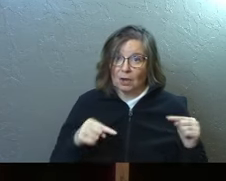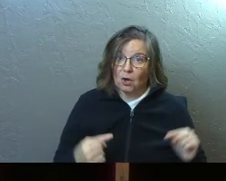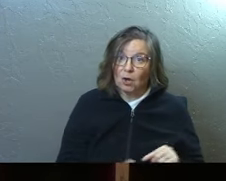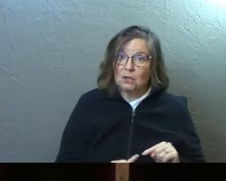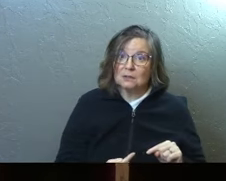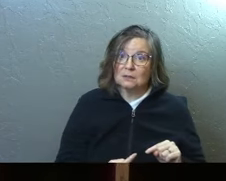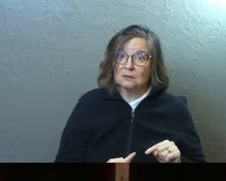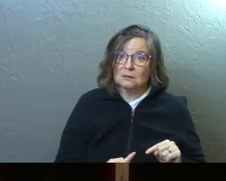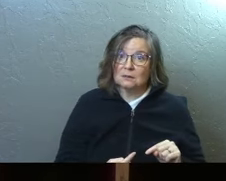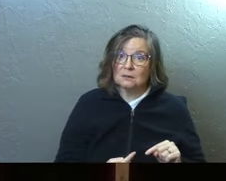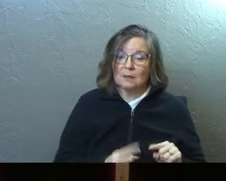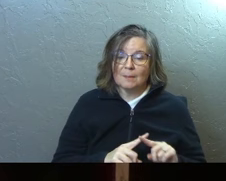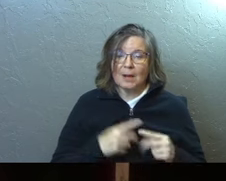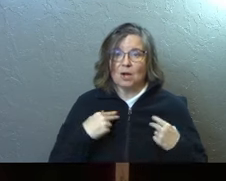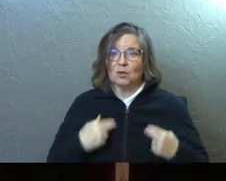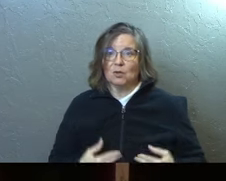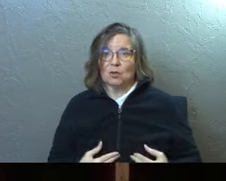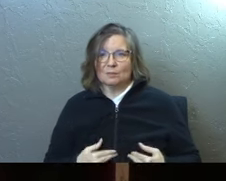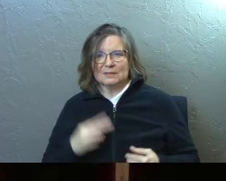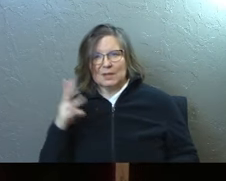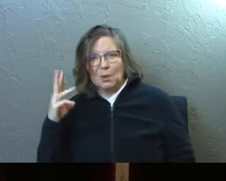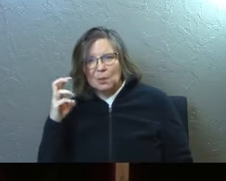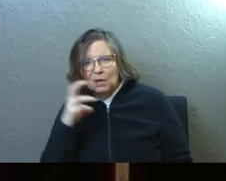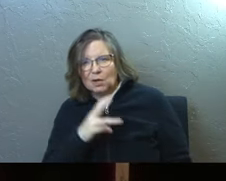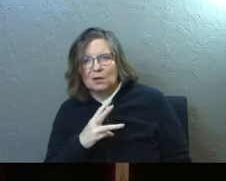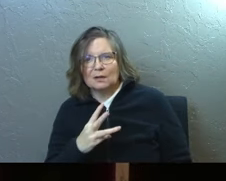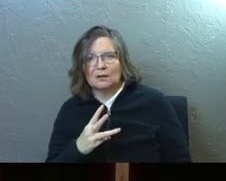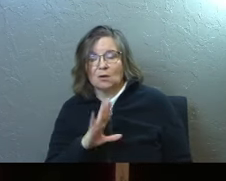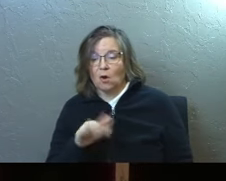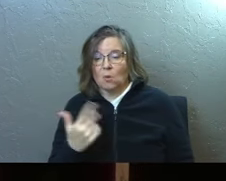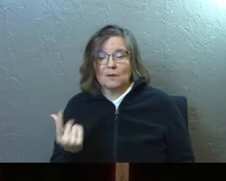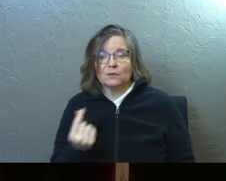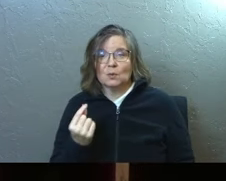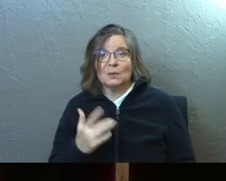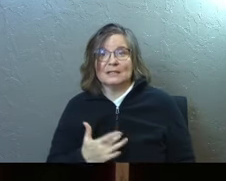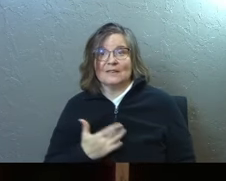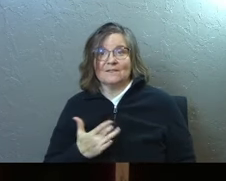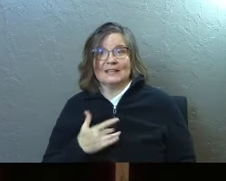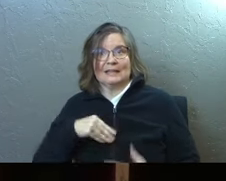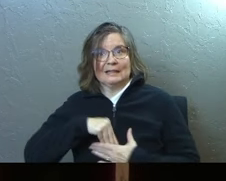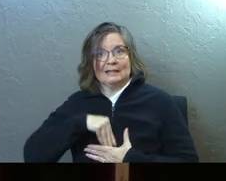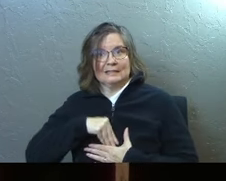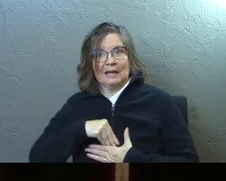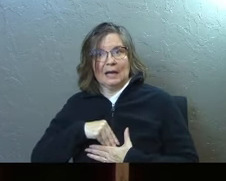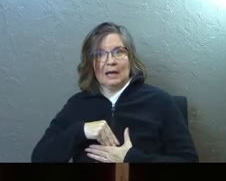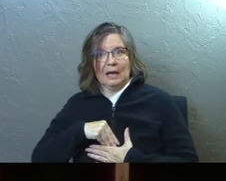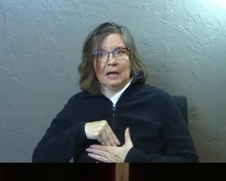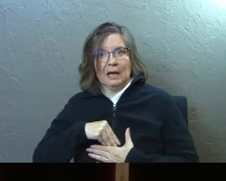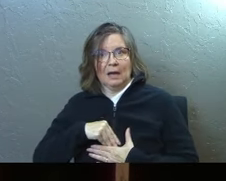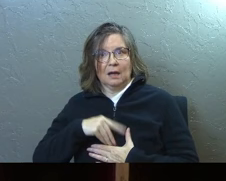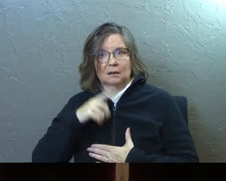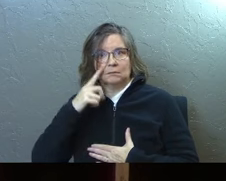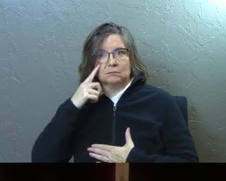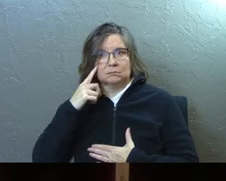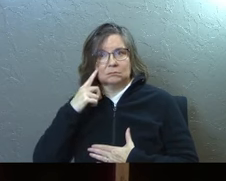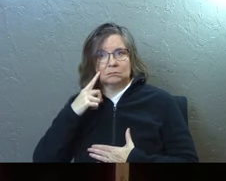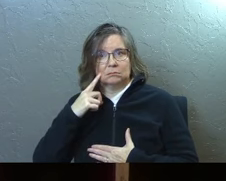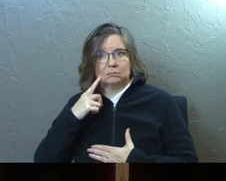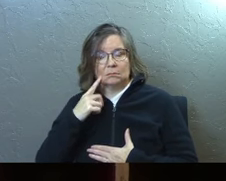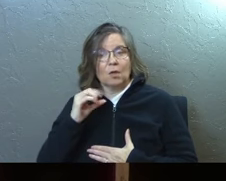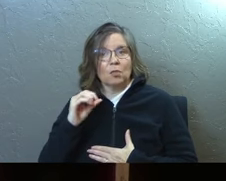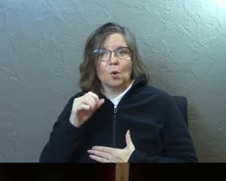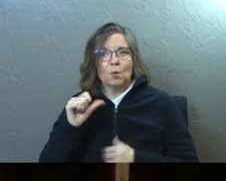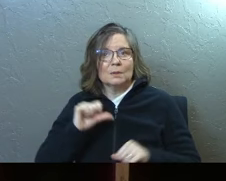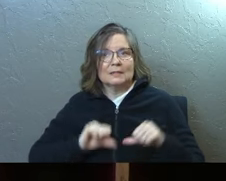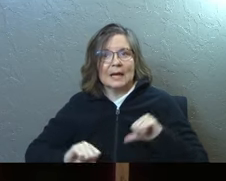get hurt. But human beings are weird. All we have to do is feel something and we'll weep. And there's no